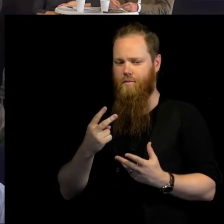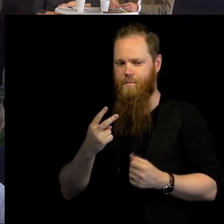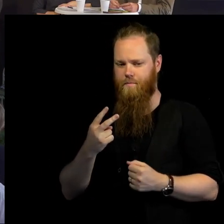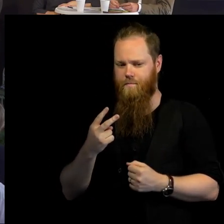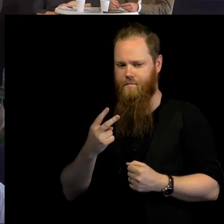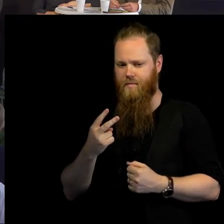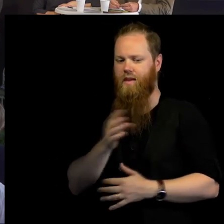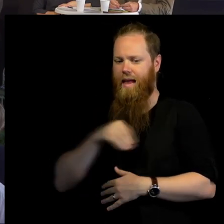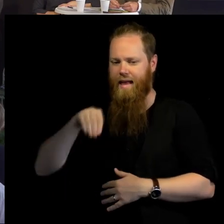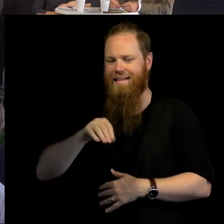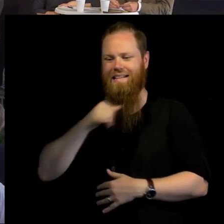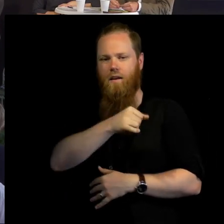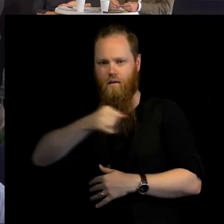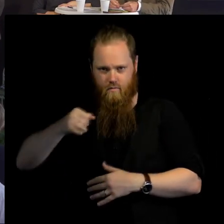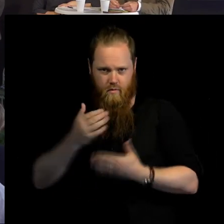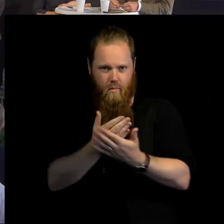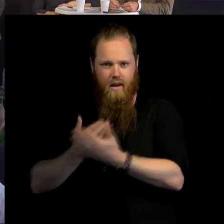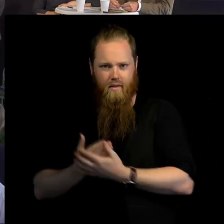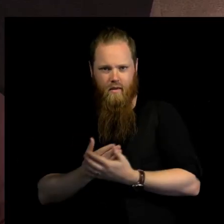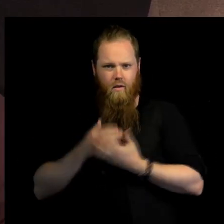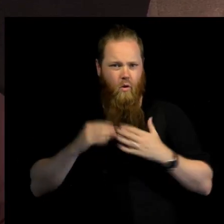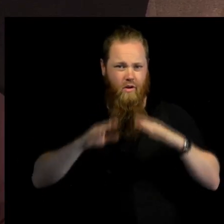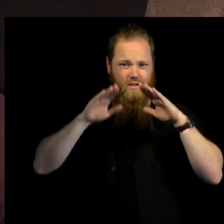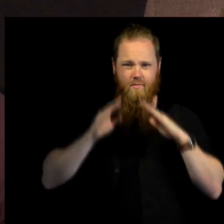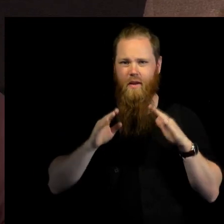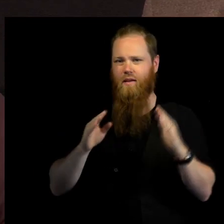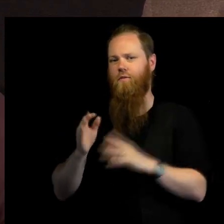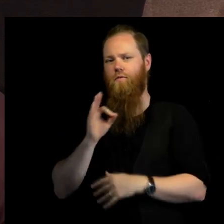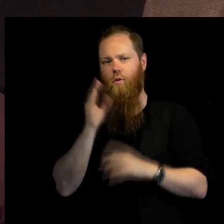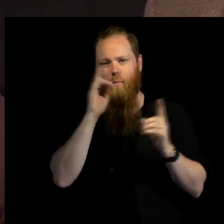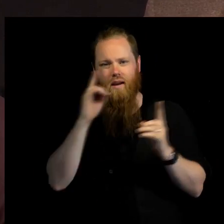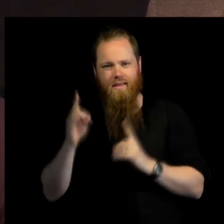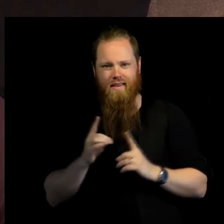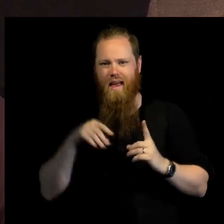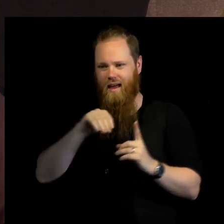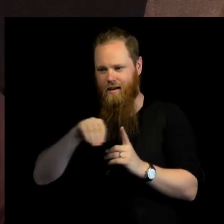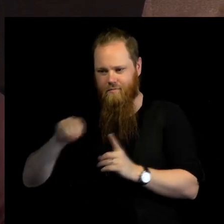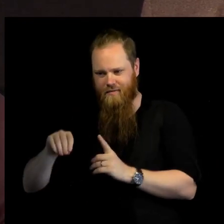commitment and respect for humanitarian principles and values are really shrinking.